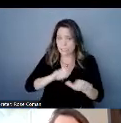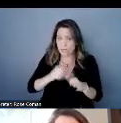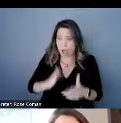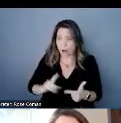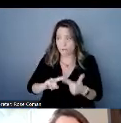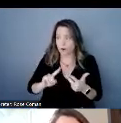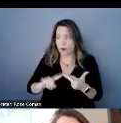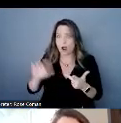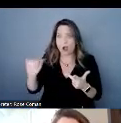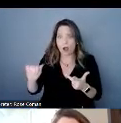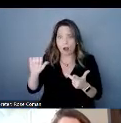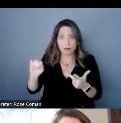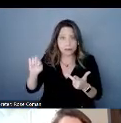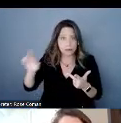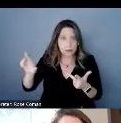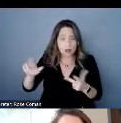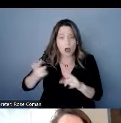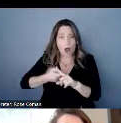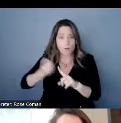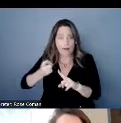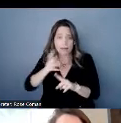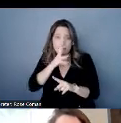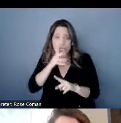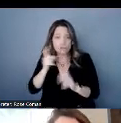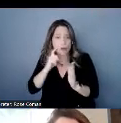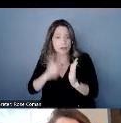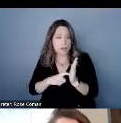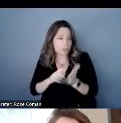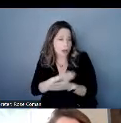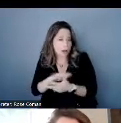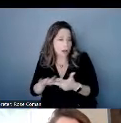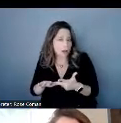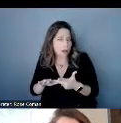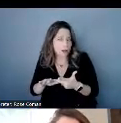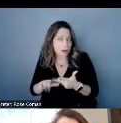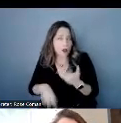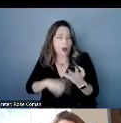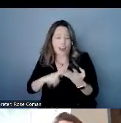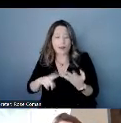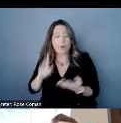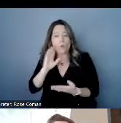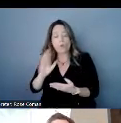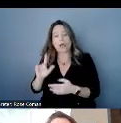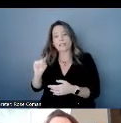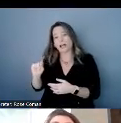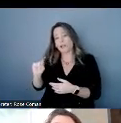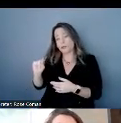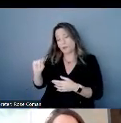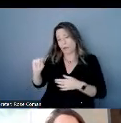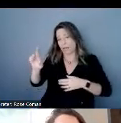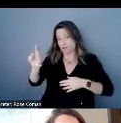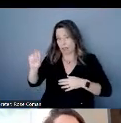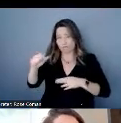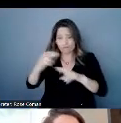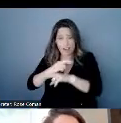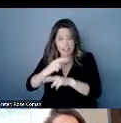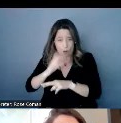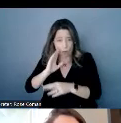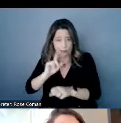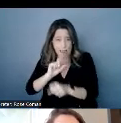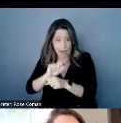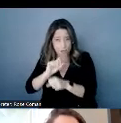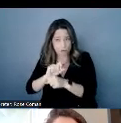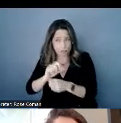also whether or not telecommunications relay services will meet your accessibility needs or if you need that higher level of